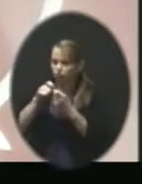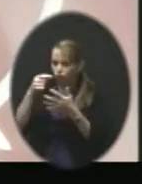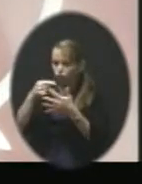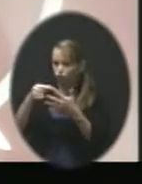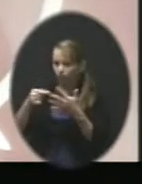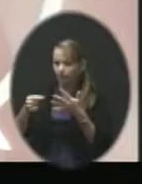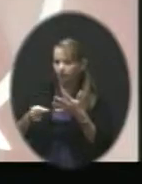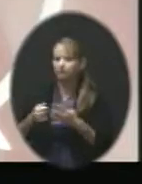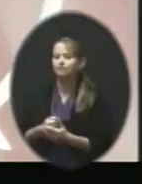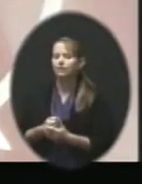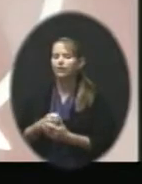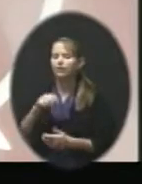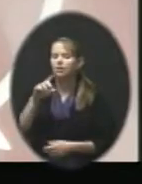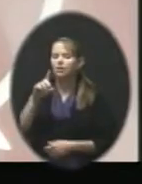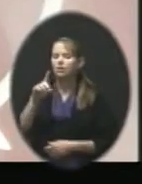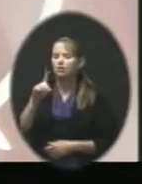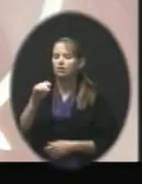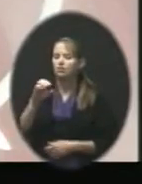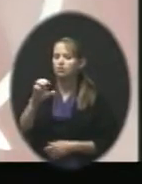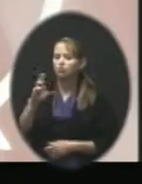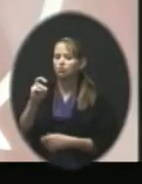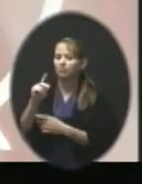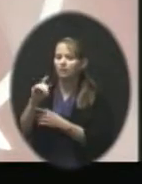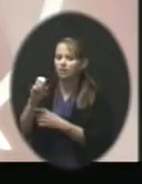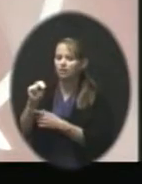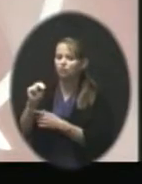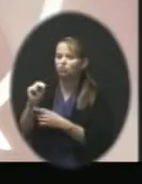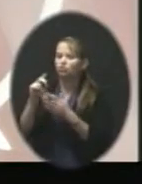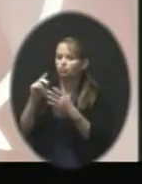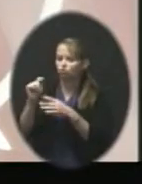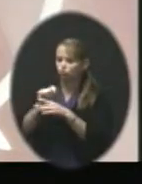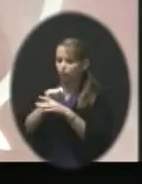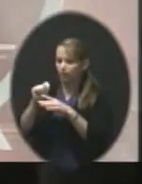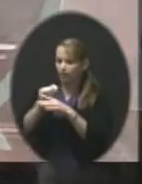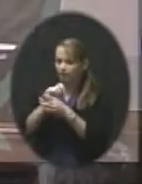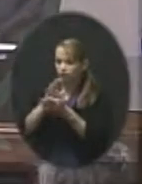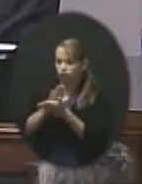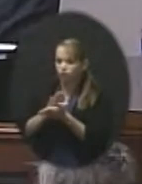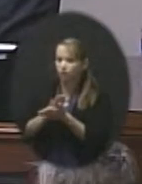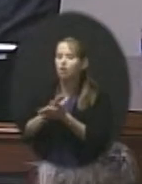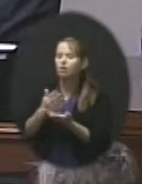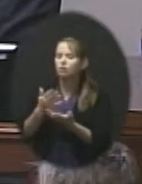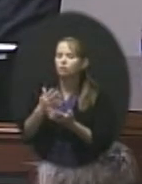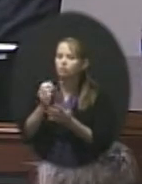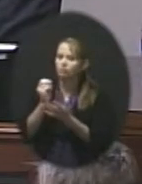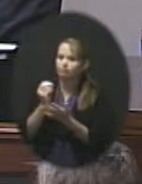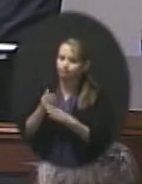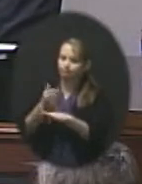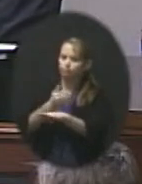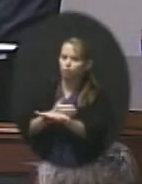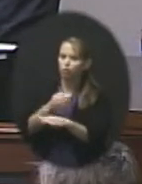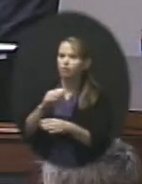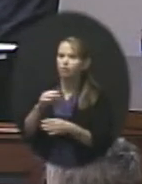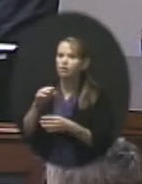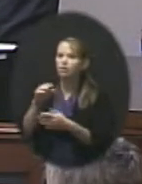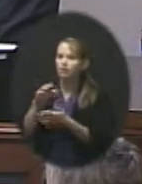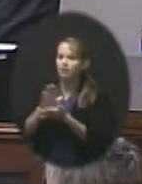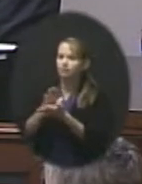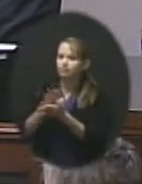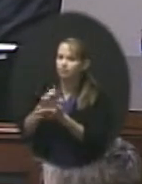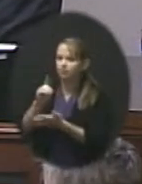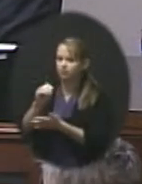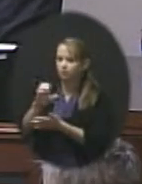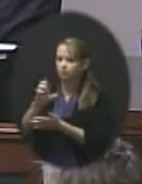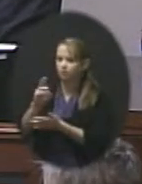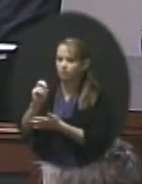to improve, doing an improved job of documenting interaction with employees. Not only does this help us improve employee performance, but